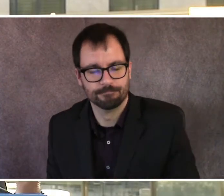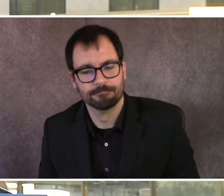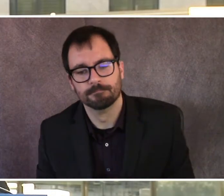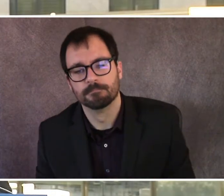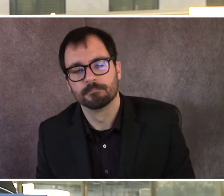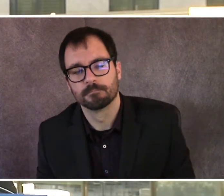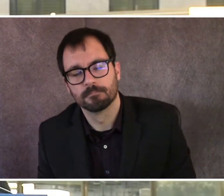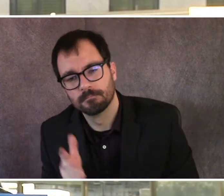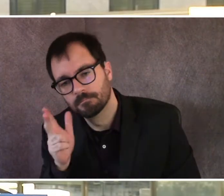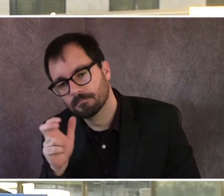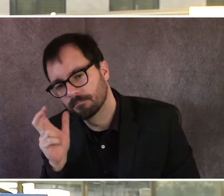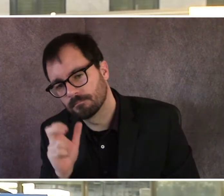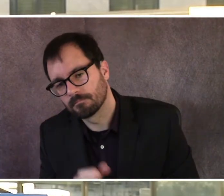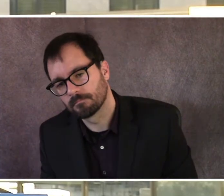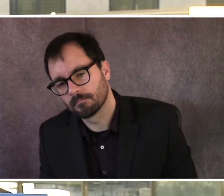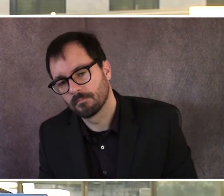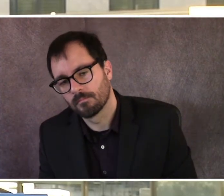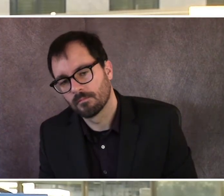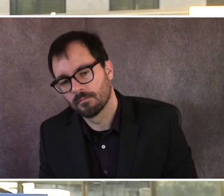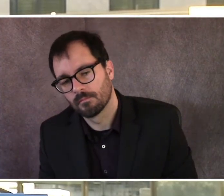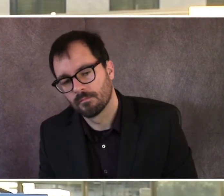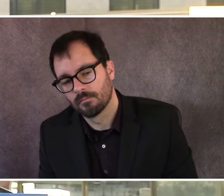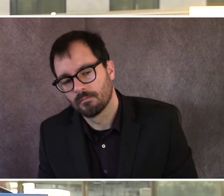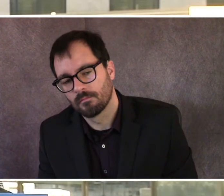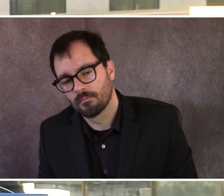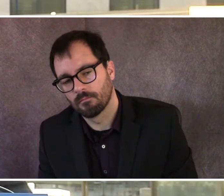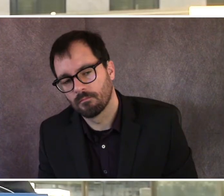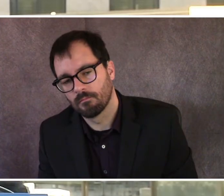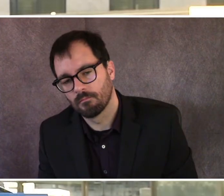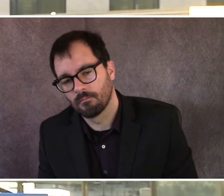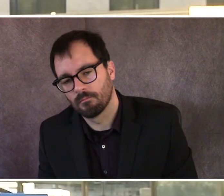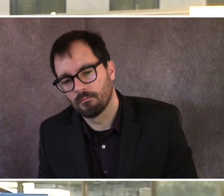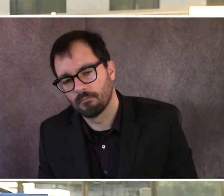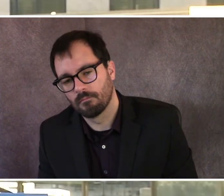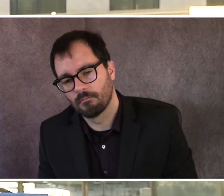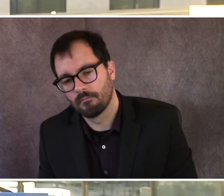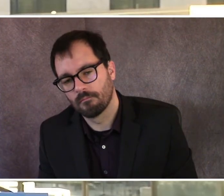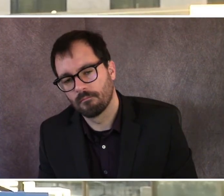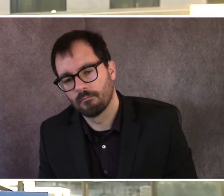I need to jump on that one. well, where, where the coronavirus increase are coming from.